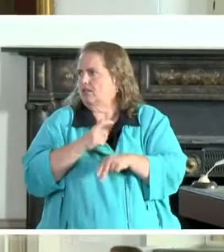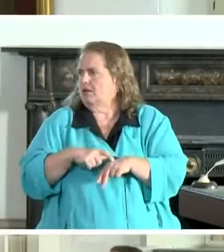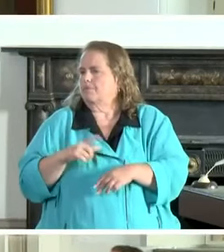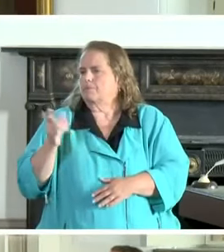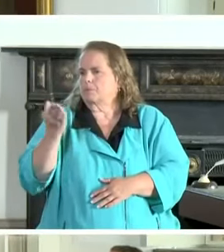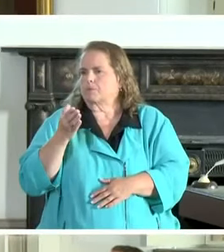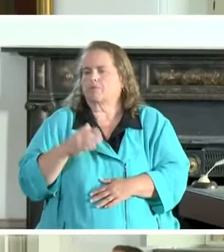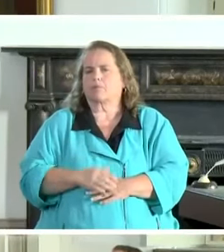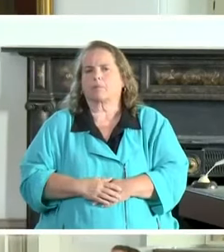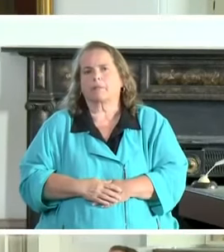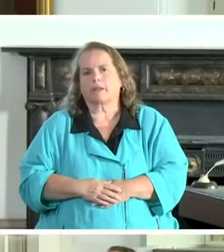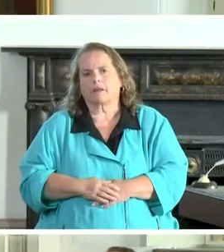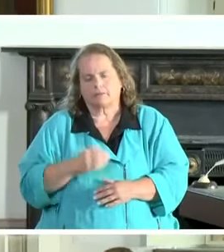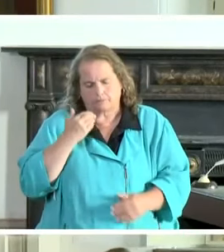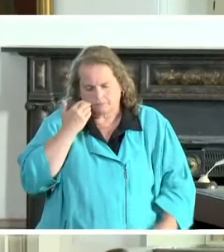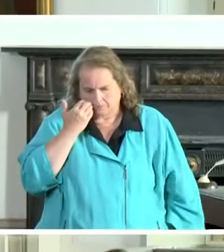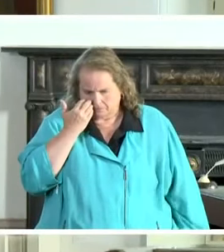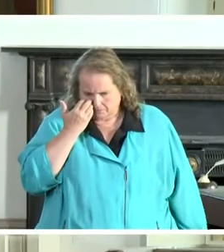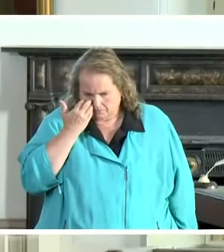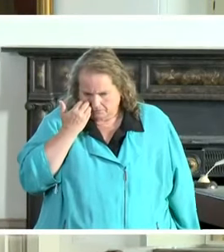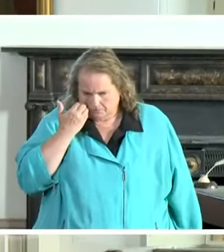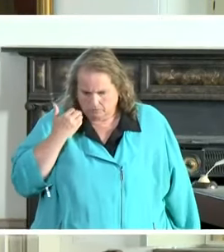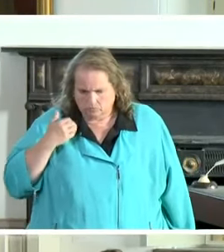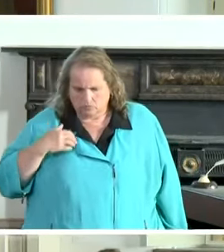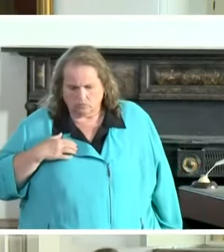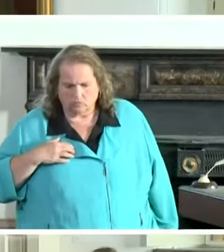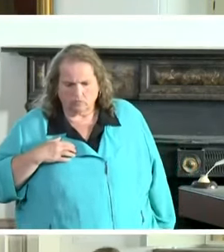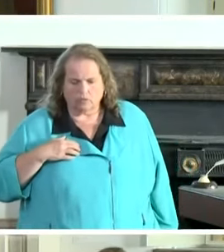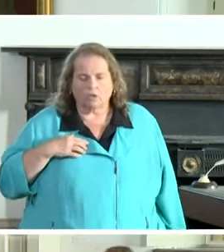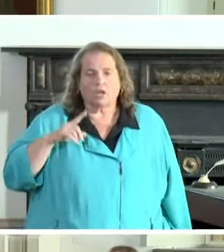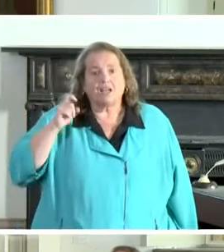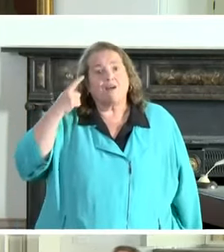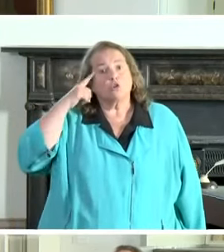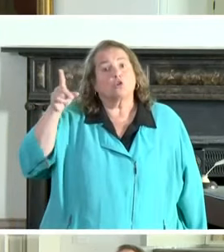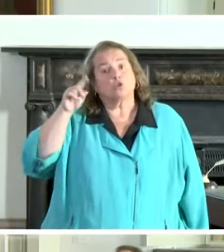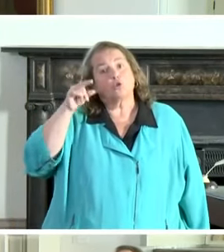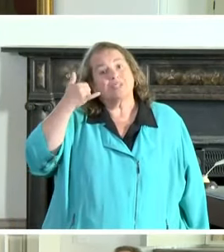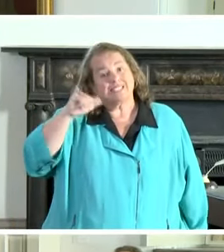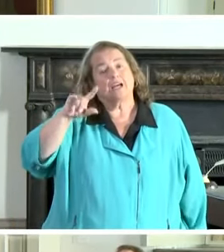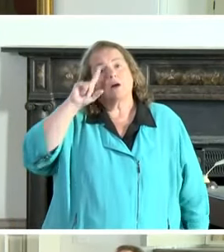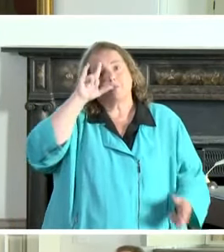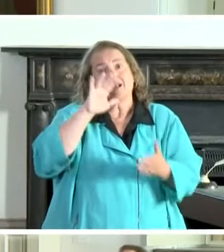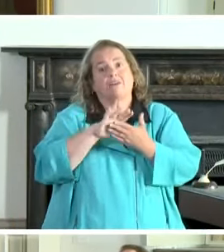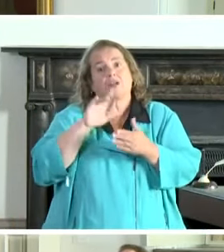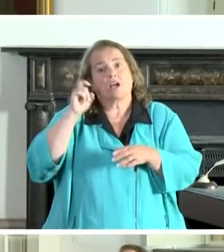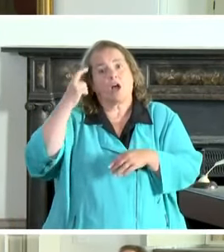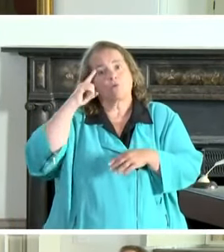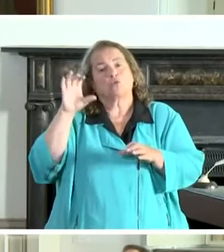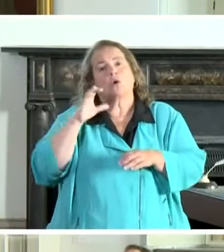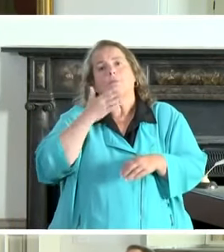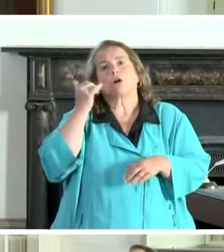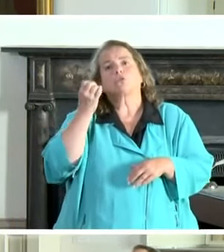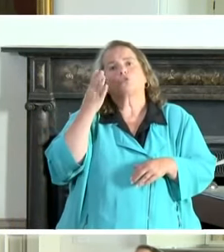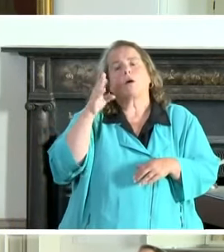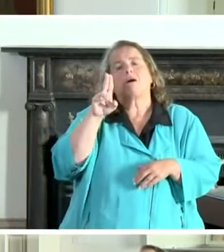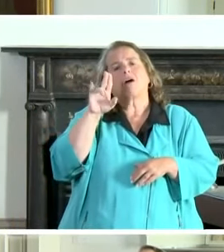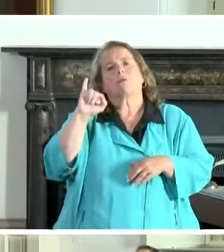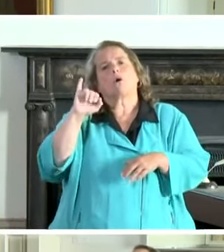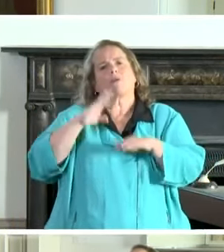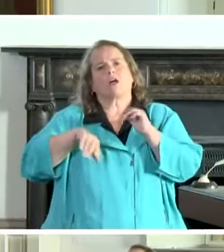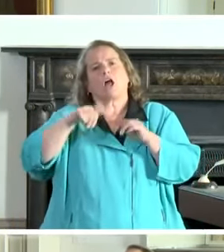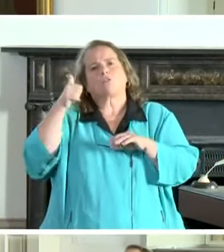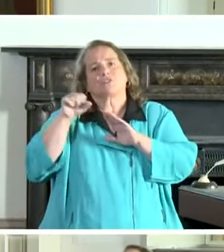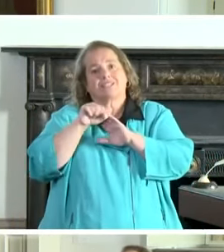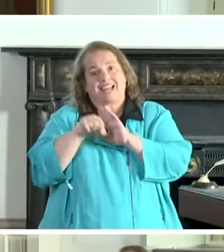Chris. Do you still believe that Kentucky is doing a better job on unemployment than some of the other states? And if so, if you believe